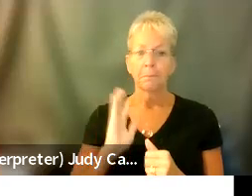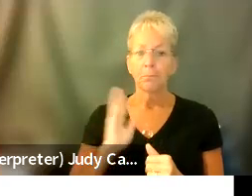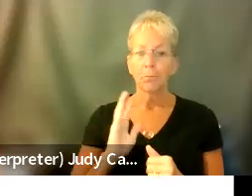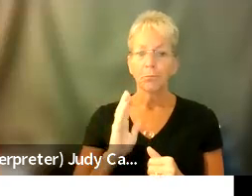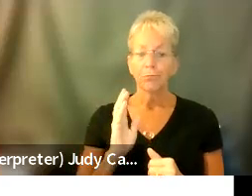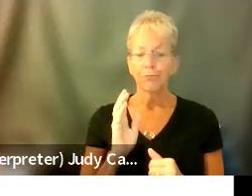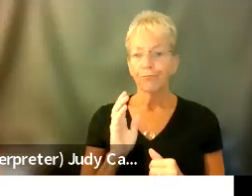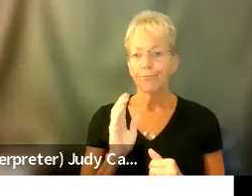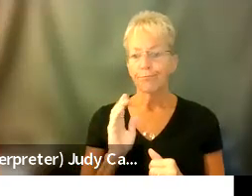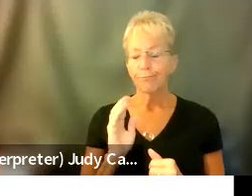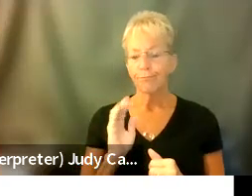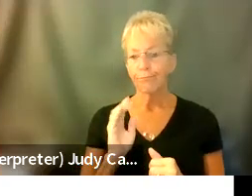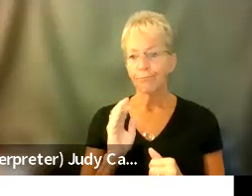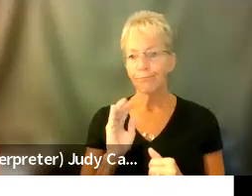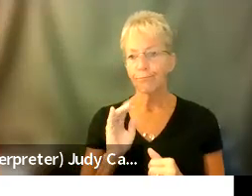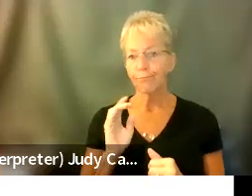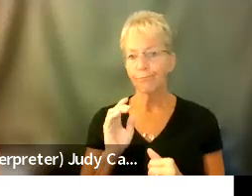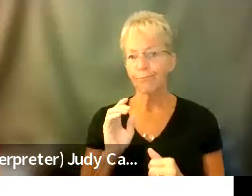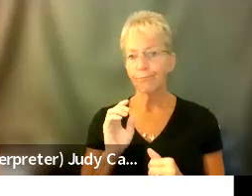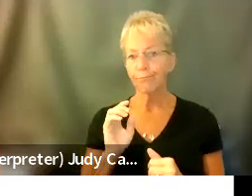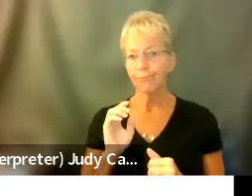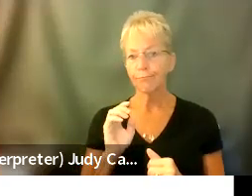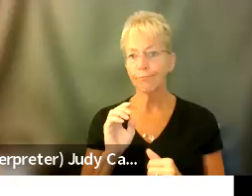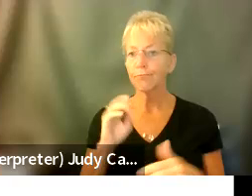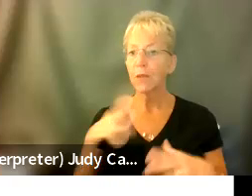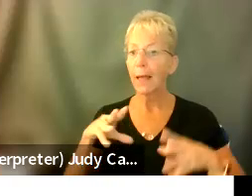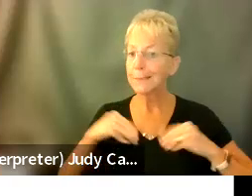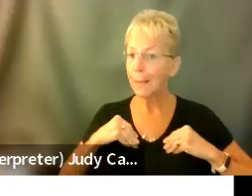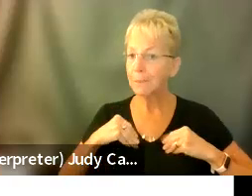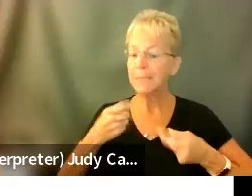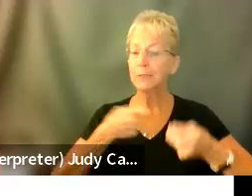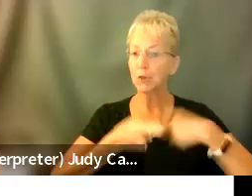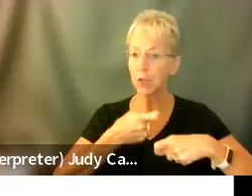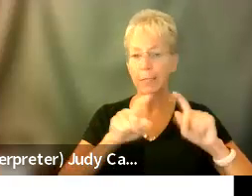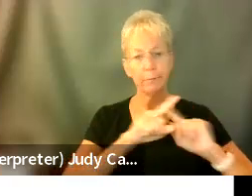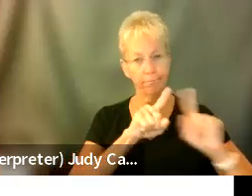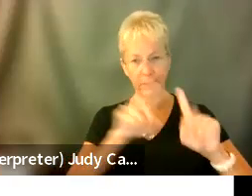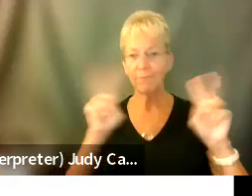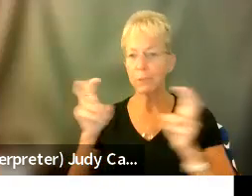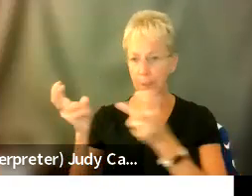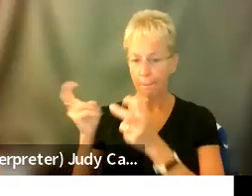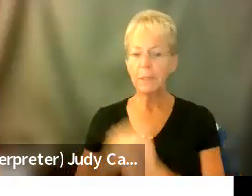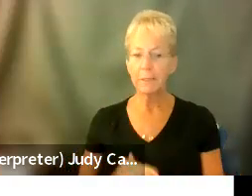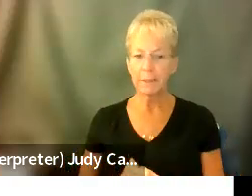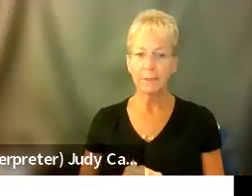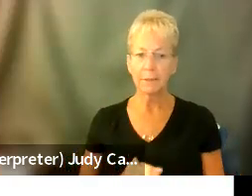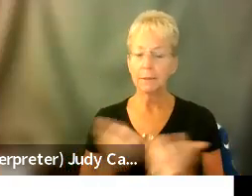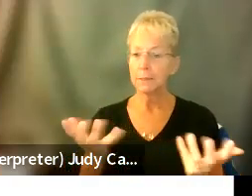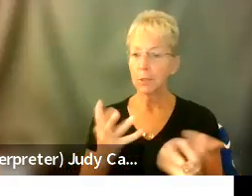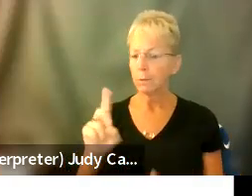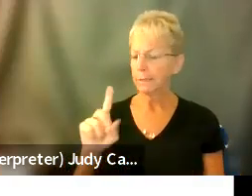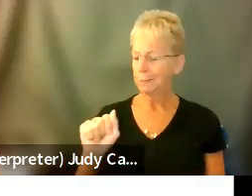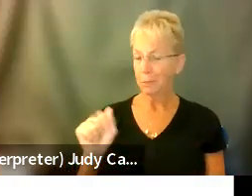and acceptance. All kinds of things. And what is disability?